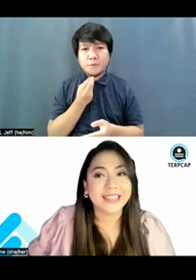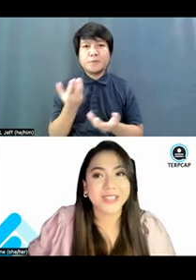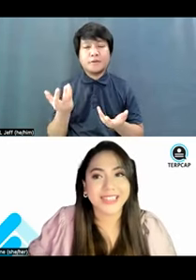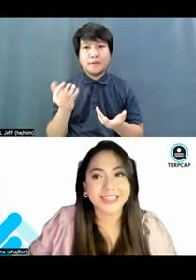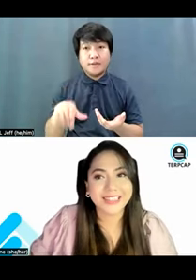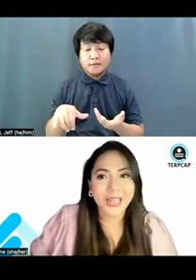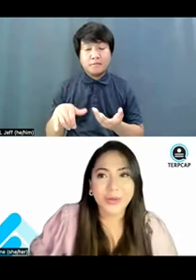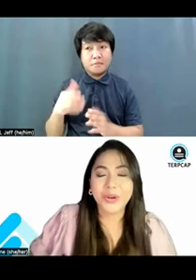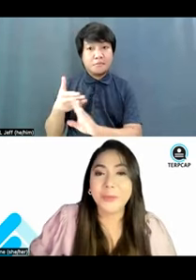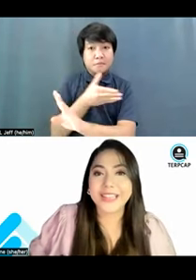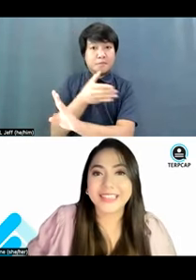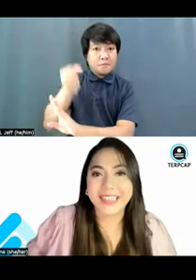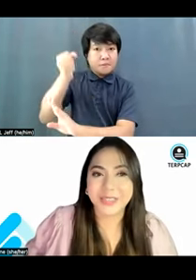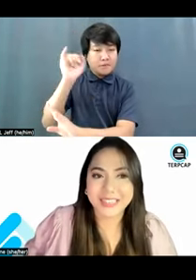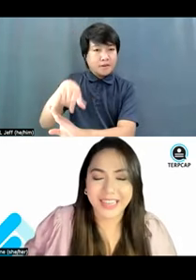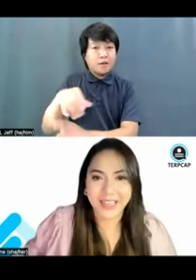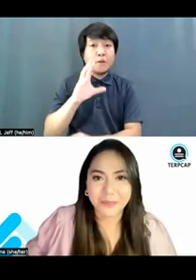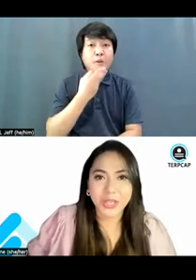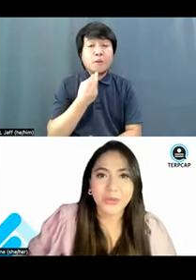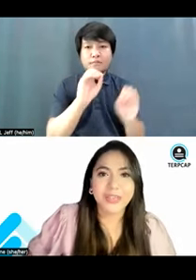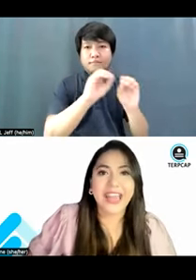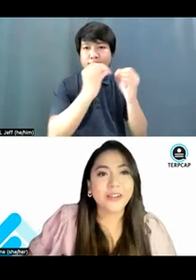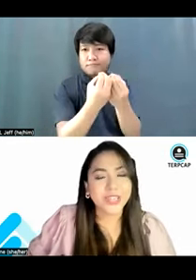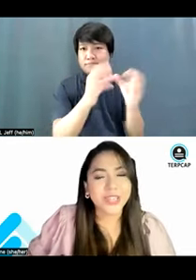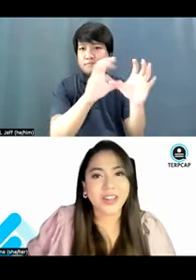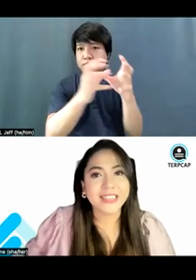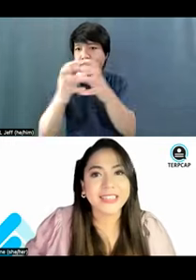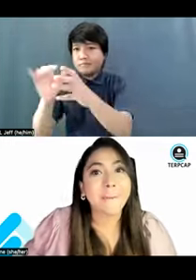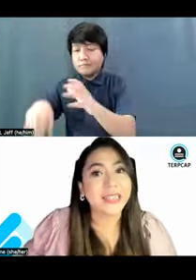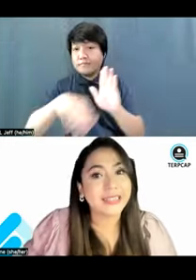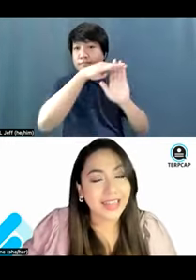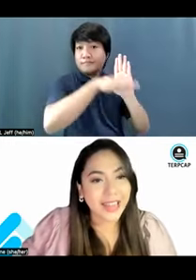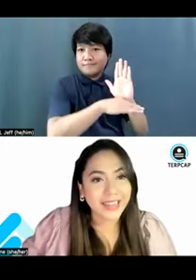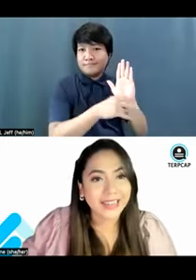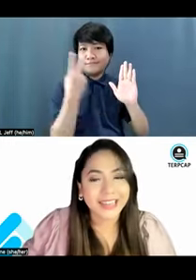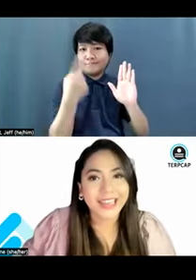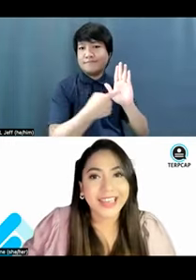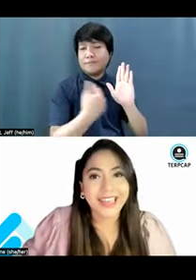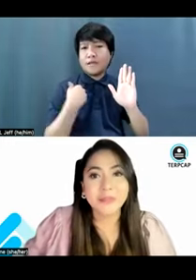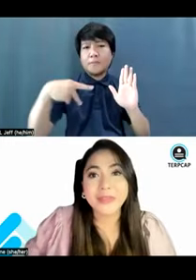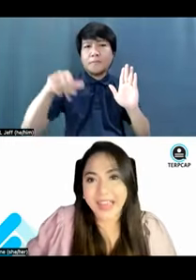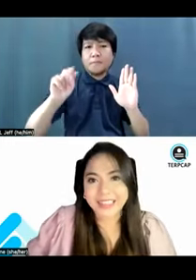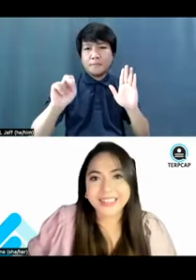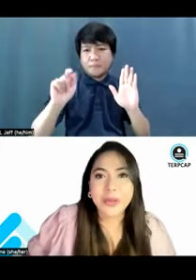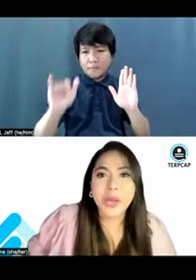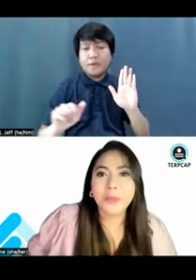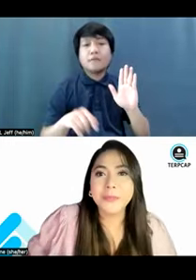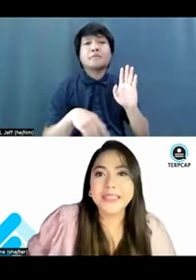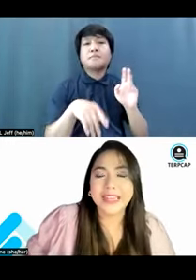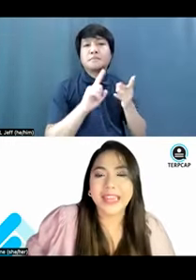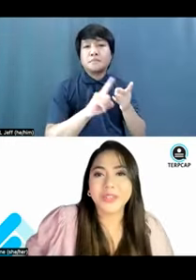organizations who are present here today. We have with us Pantay, Imglad,